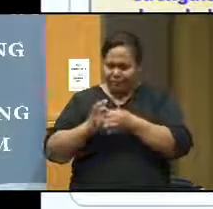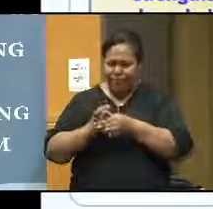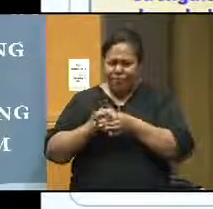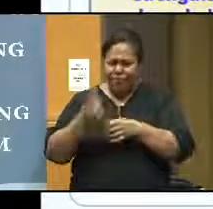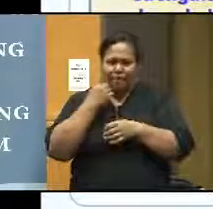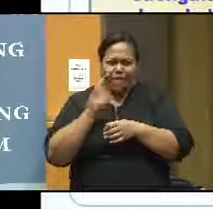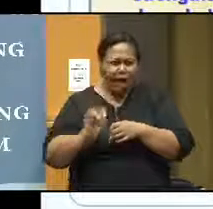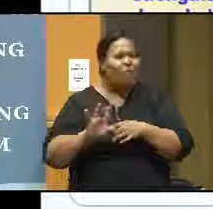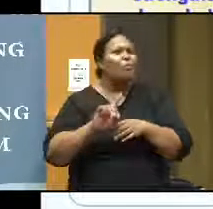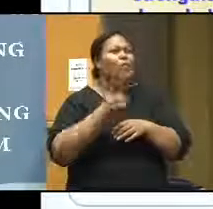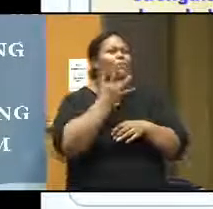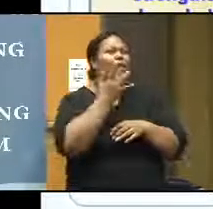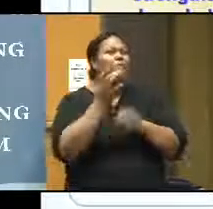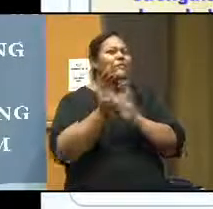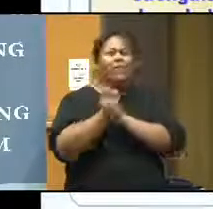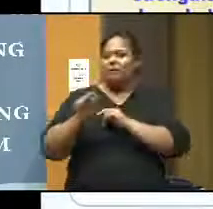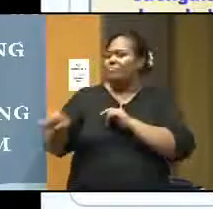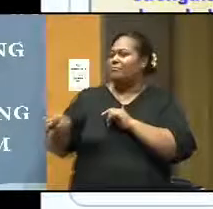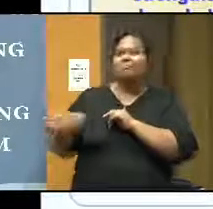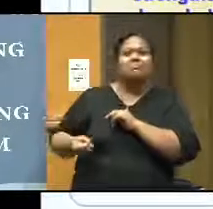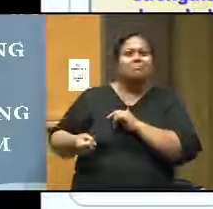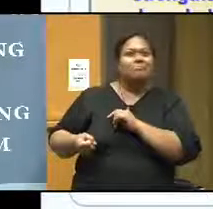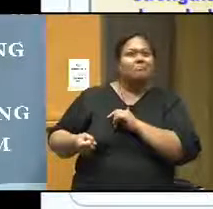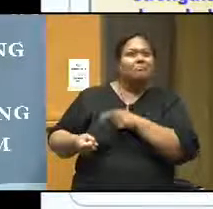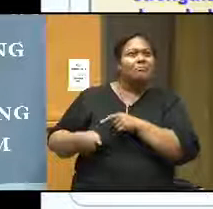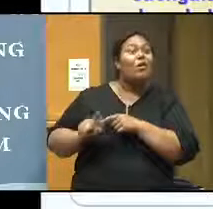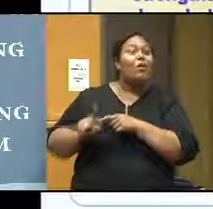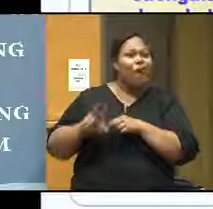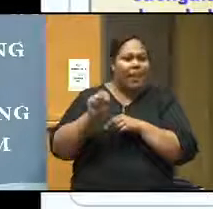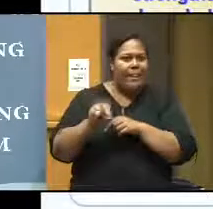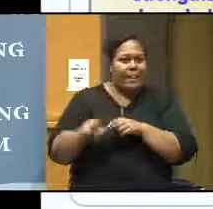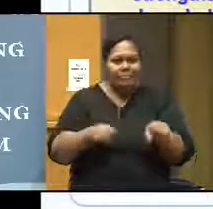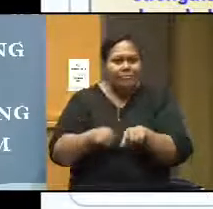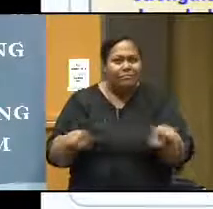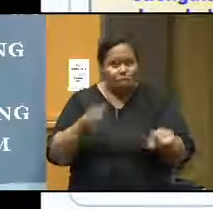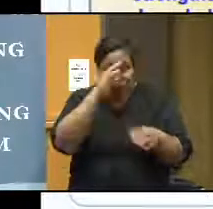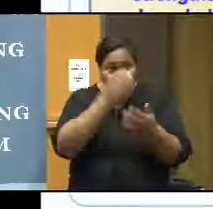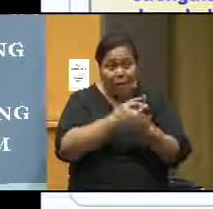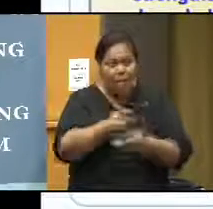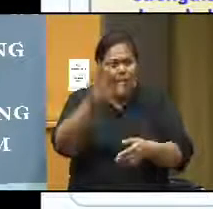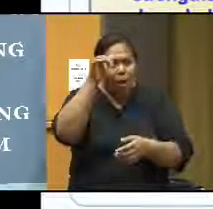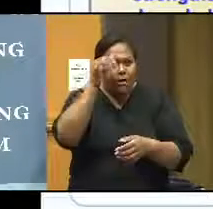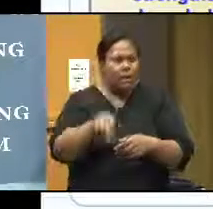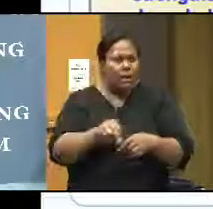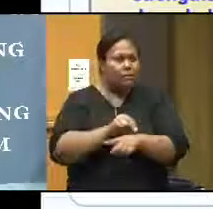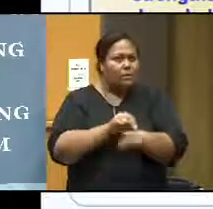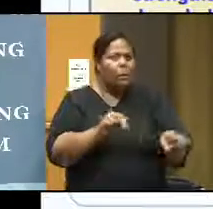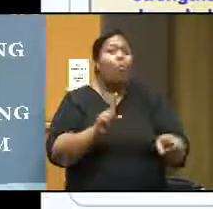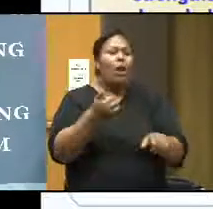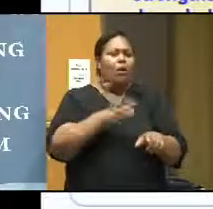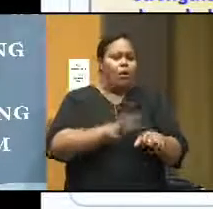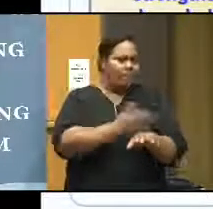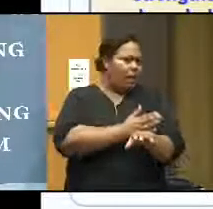what kind of skills the students need, what kind of knowledge the students need, and what he has got. So, I worked out from this, and